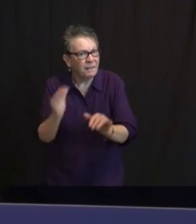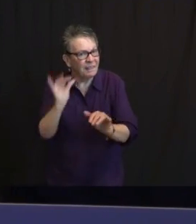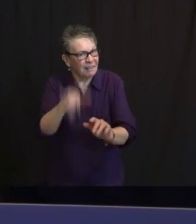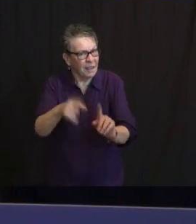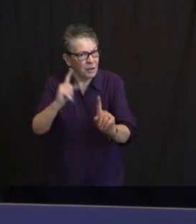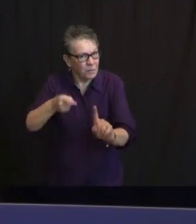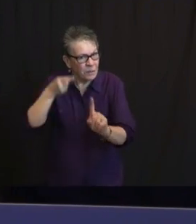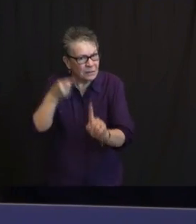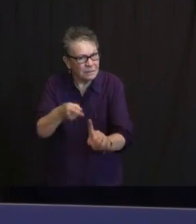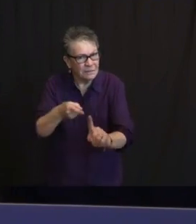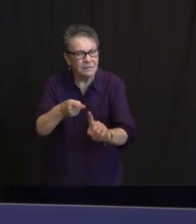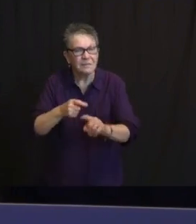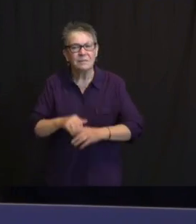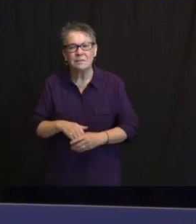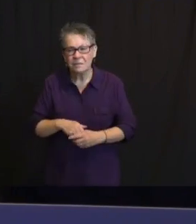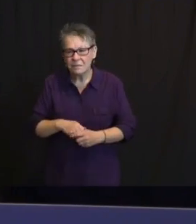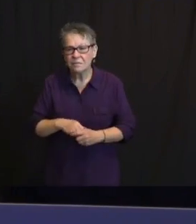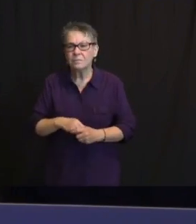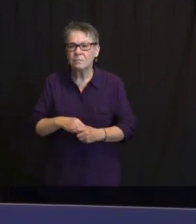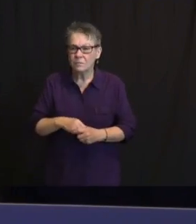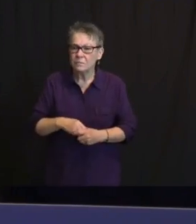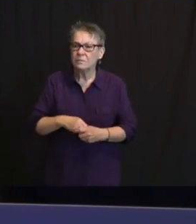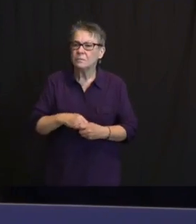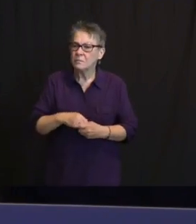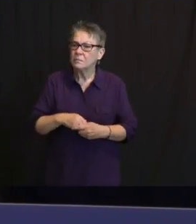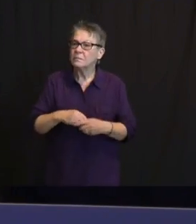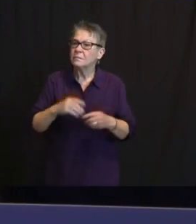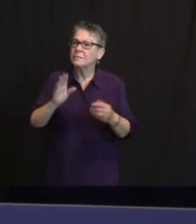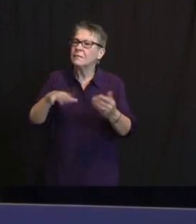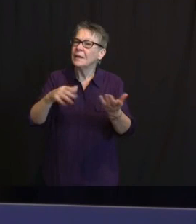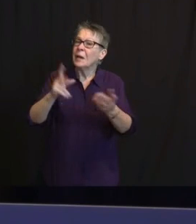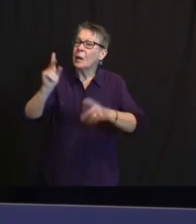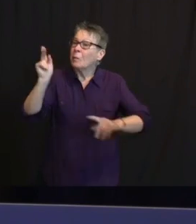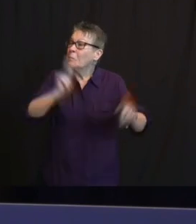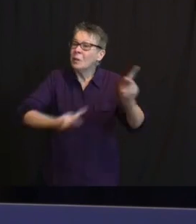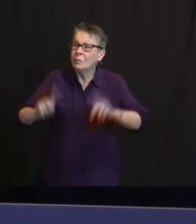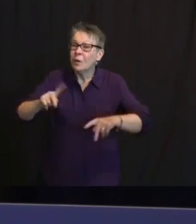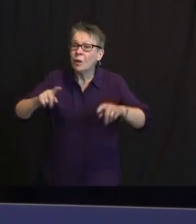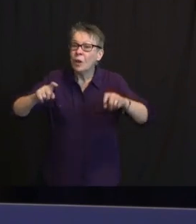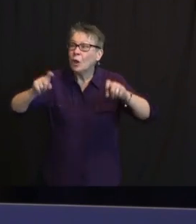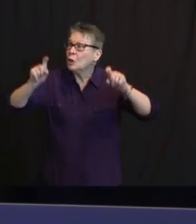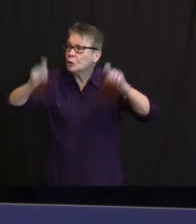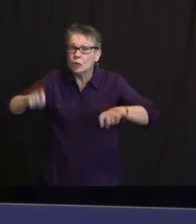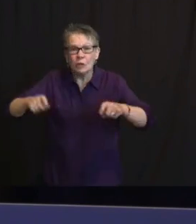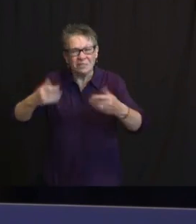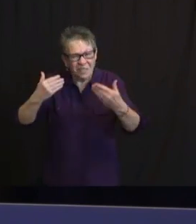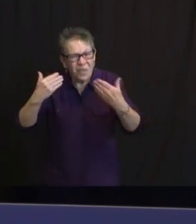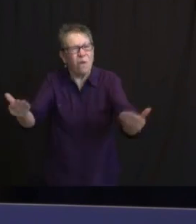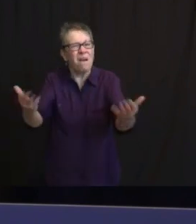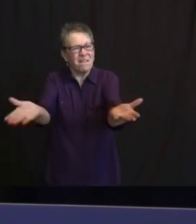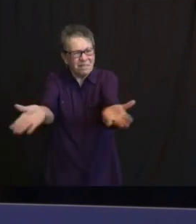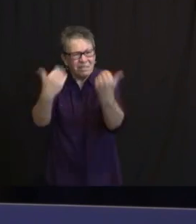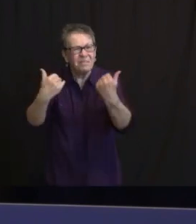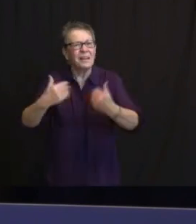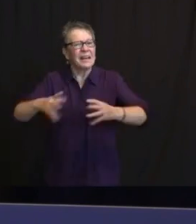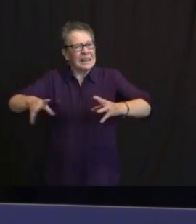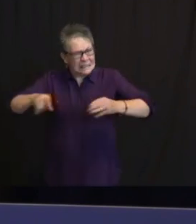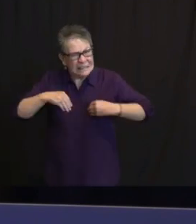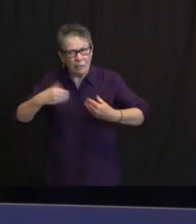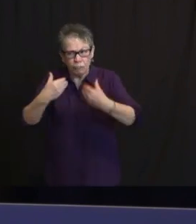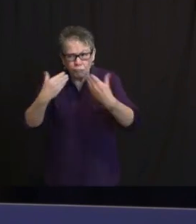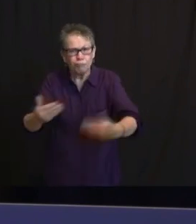AND PEOPLE SHOULD TAKE THE VACCINE THAT IS AVAILABLE TO THEM. WE ARE EXPECTING J&J DOSES